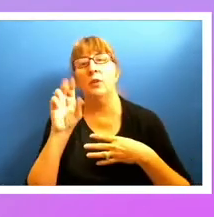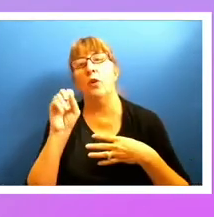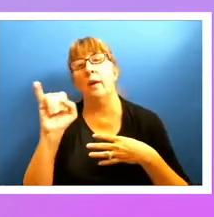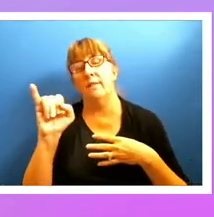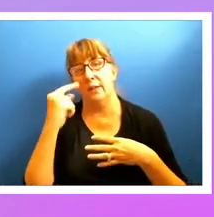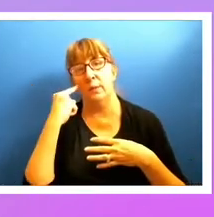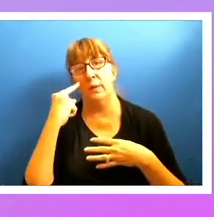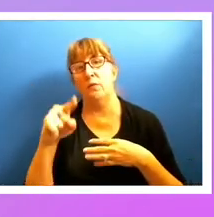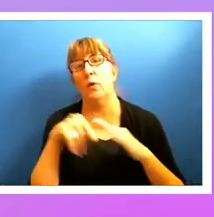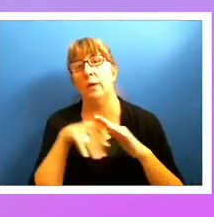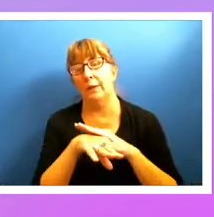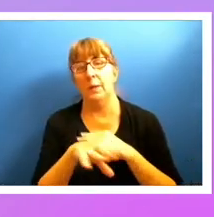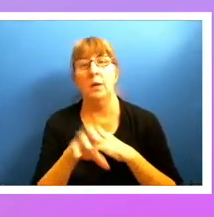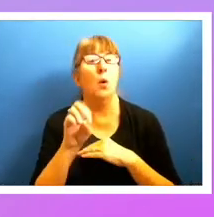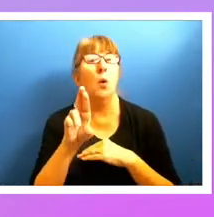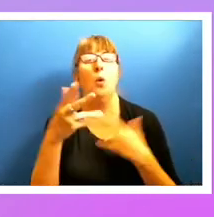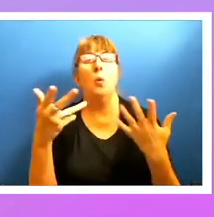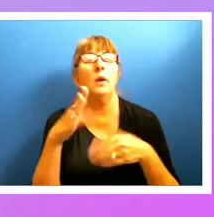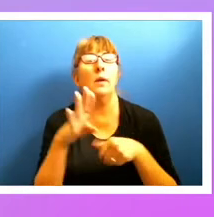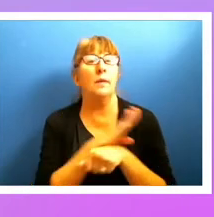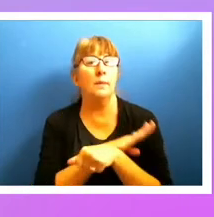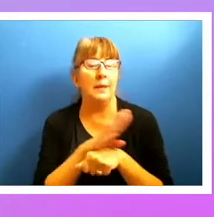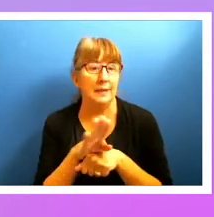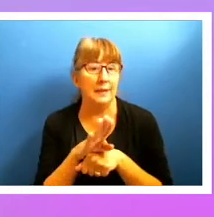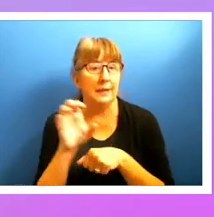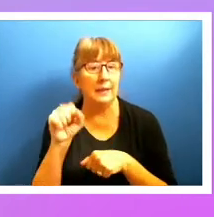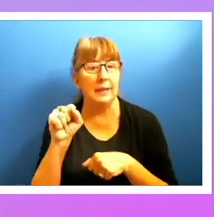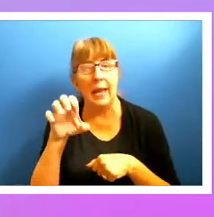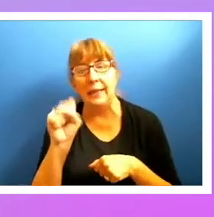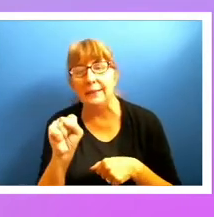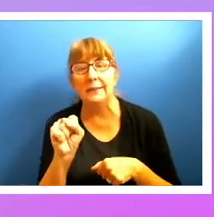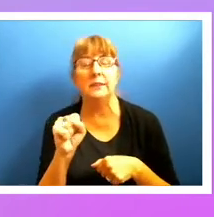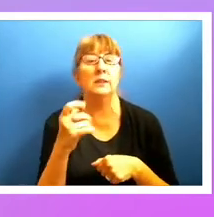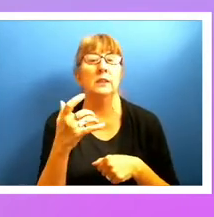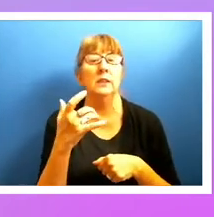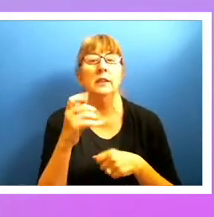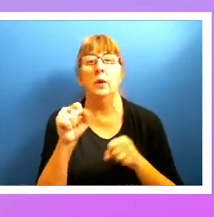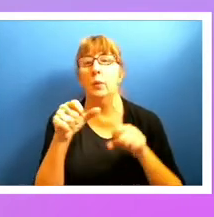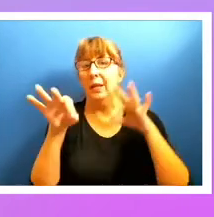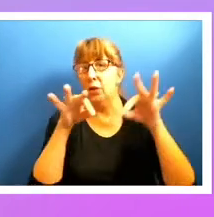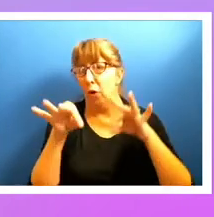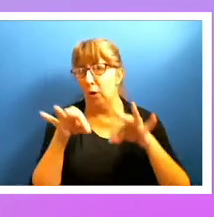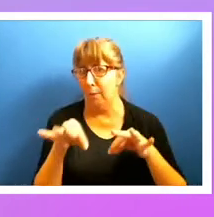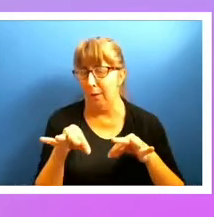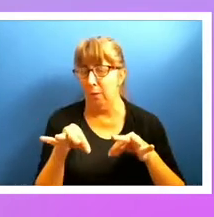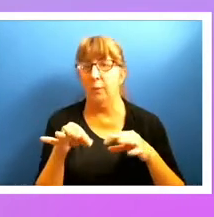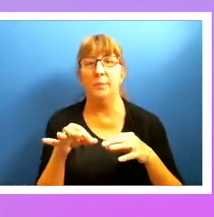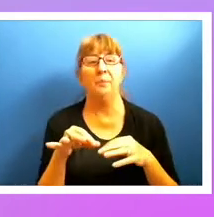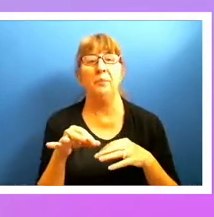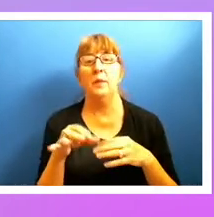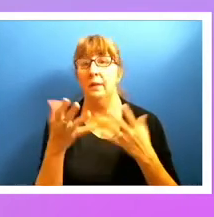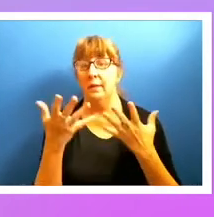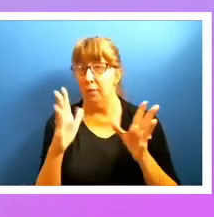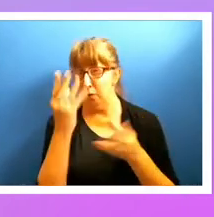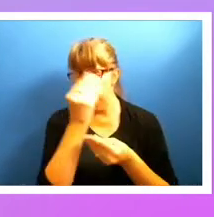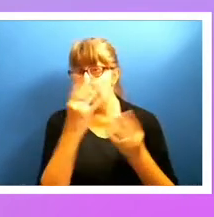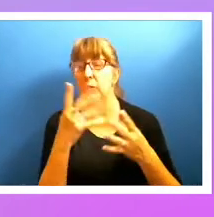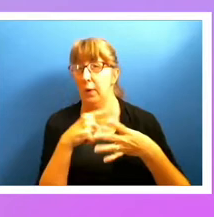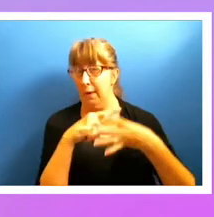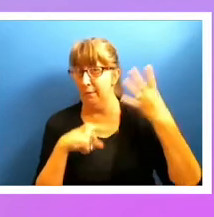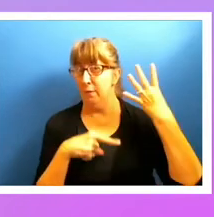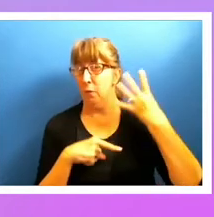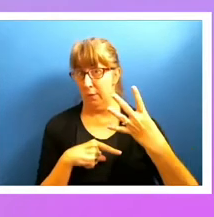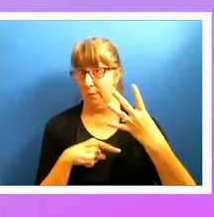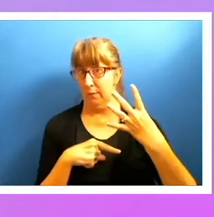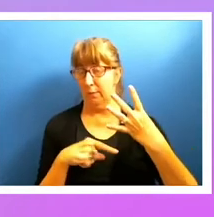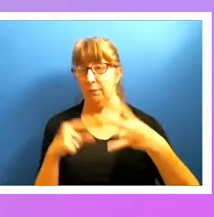for accessibility or what are the business cases that we can talk about? And as I said, there's four main ones that